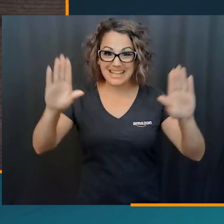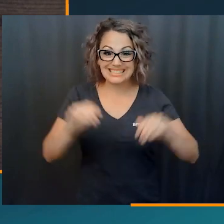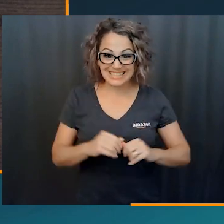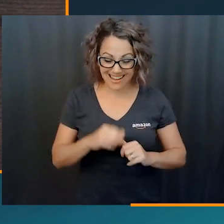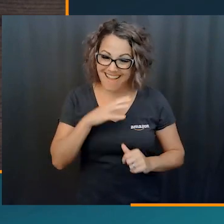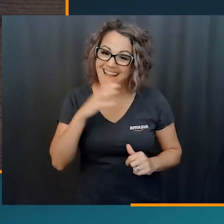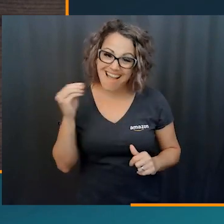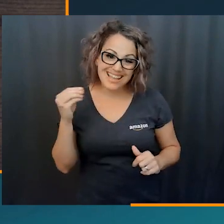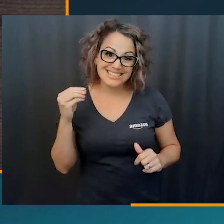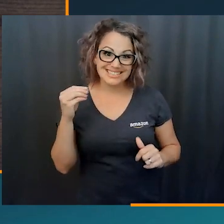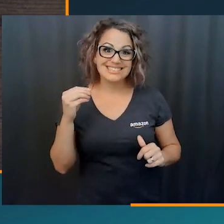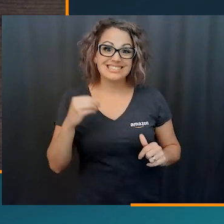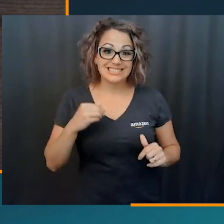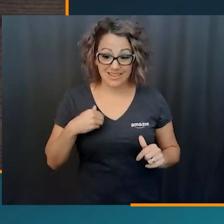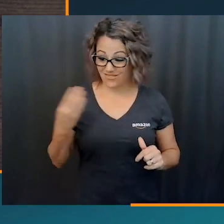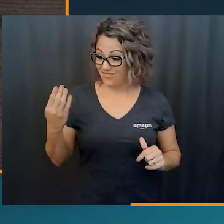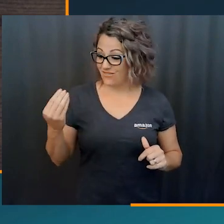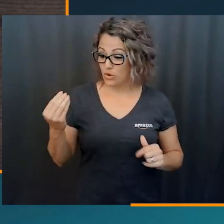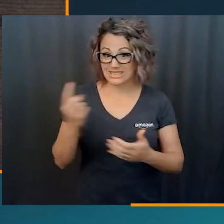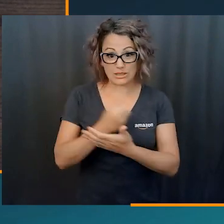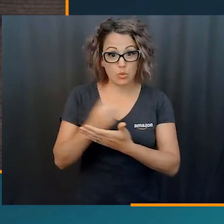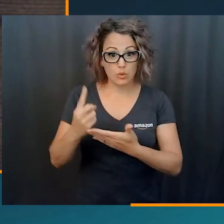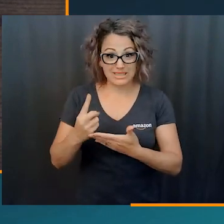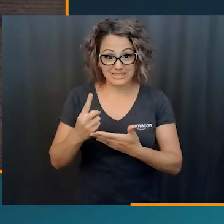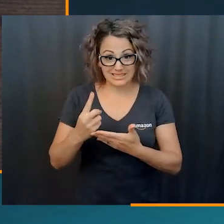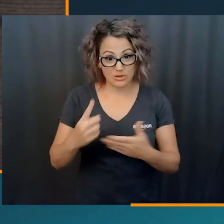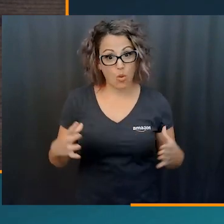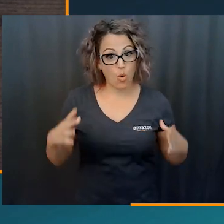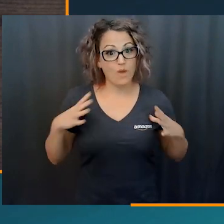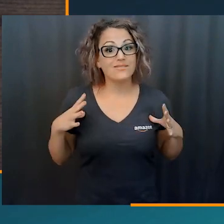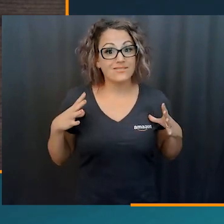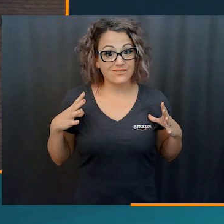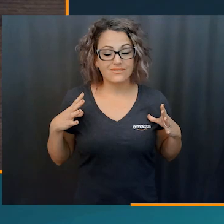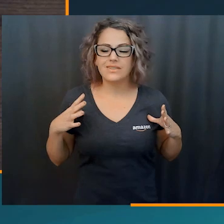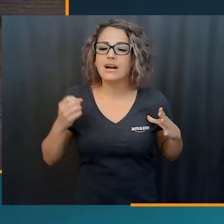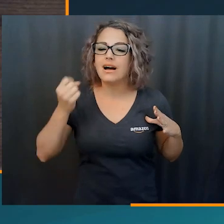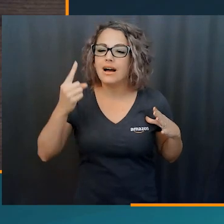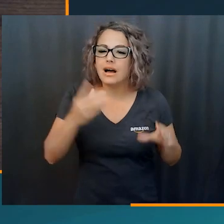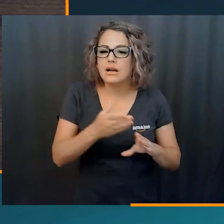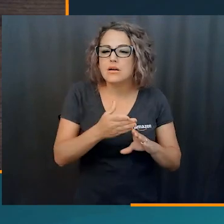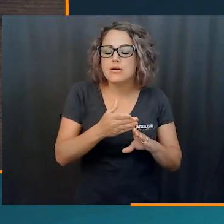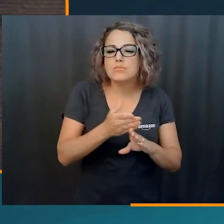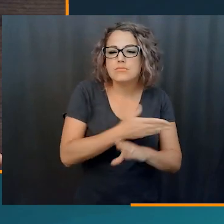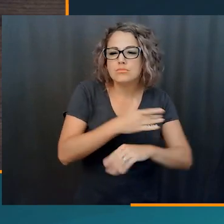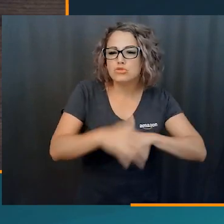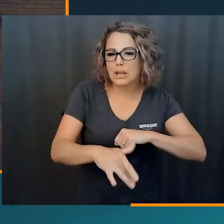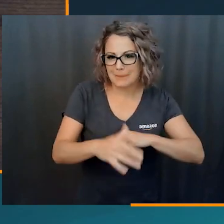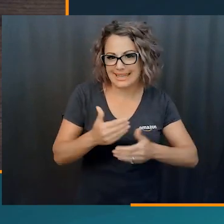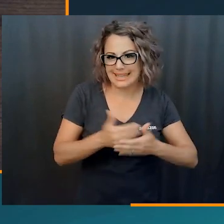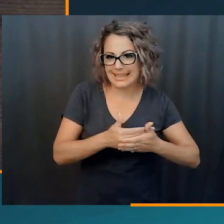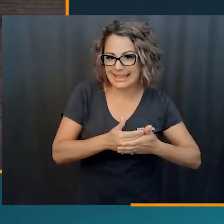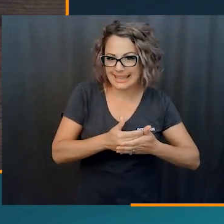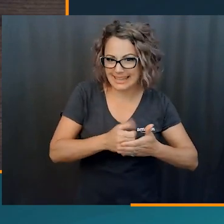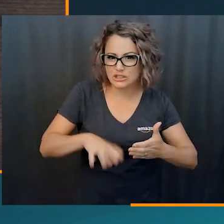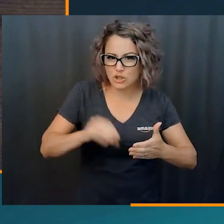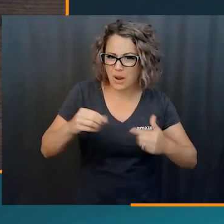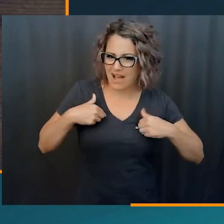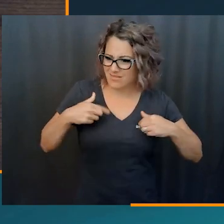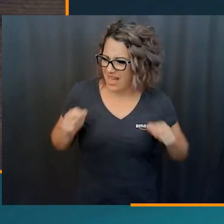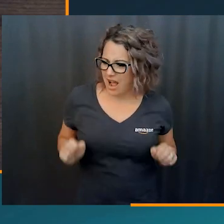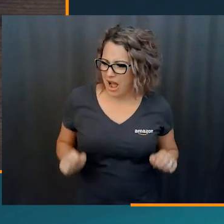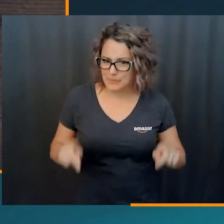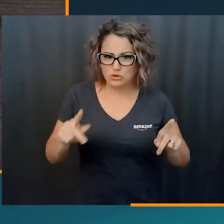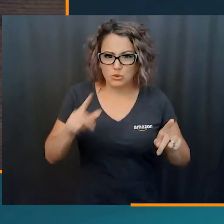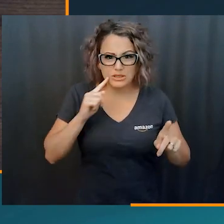2016, which was amazing. Um, I actually was able to get, um, 14 weeks off with her initially. Um, she was a